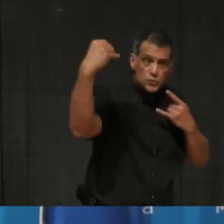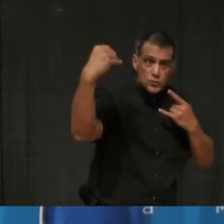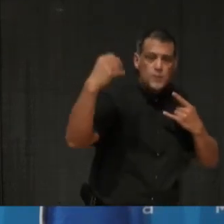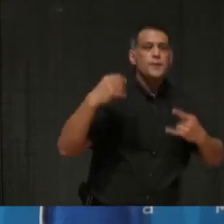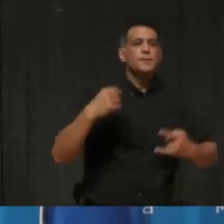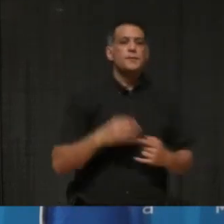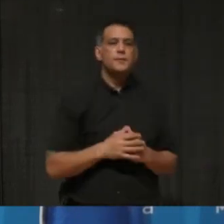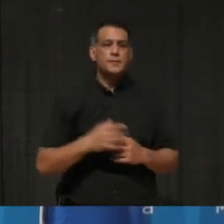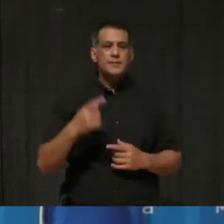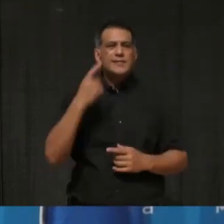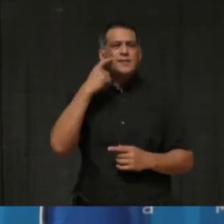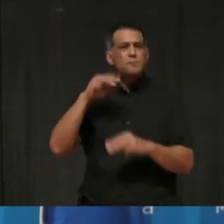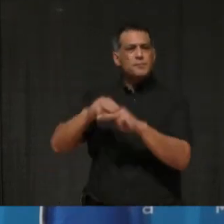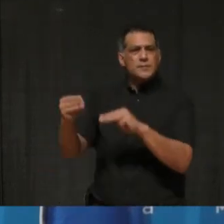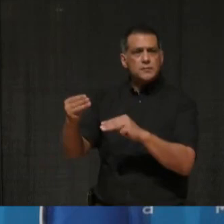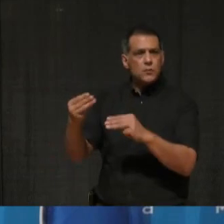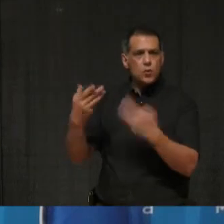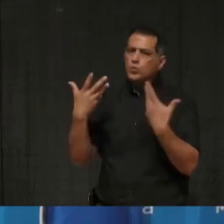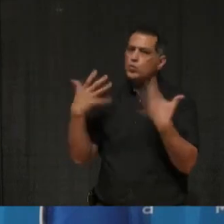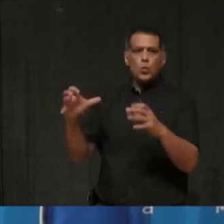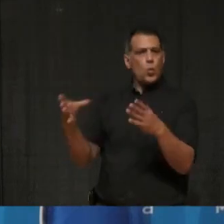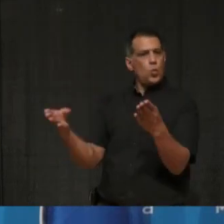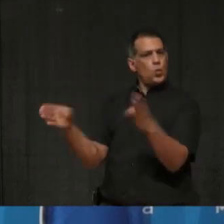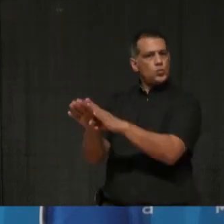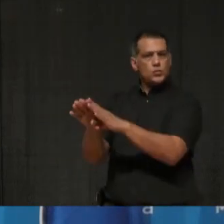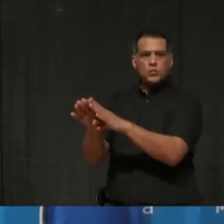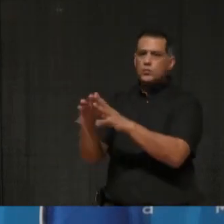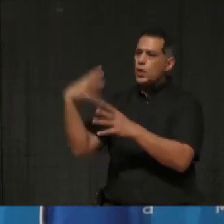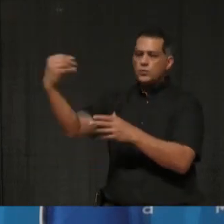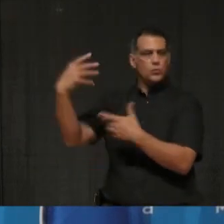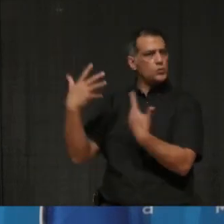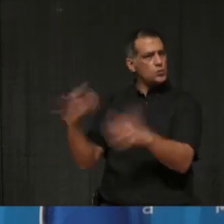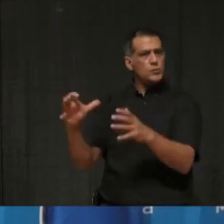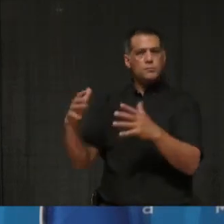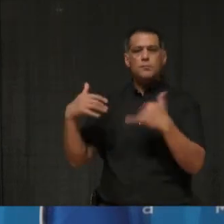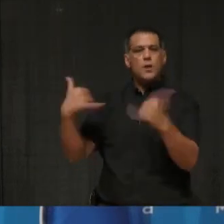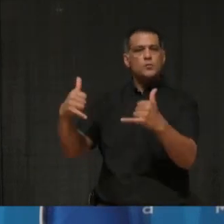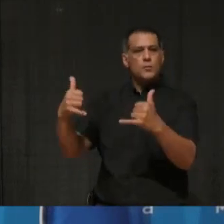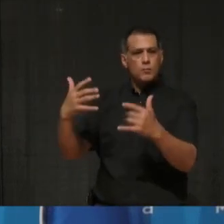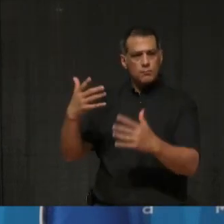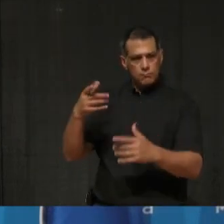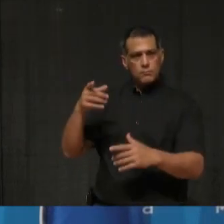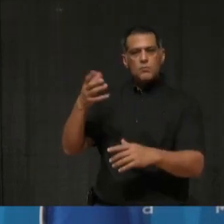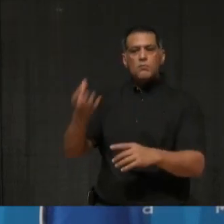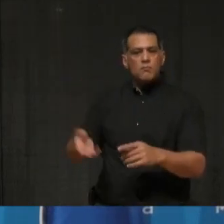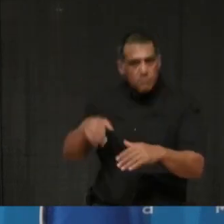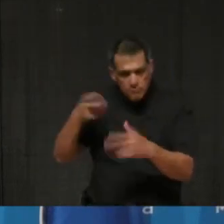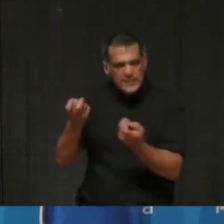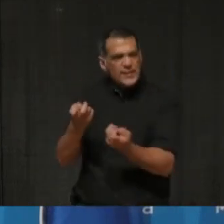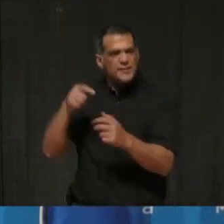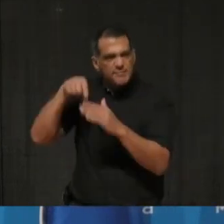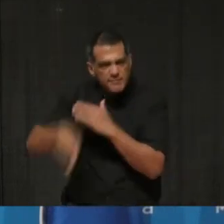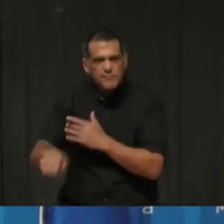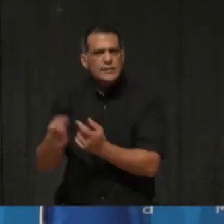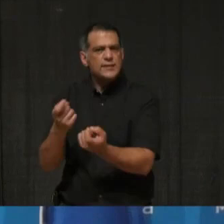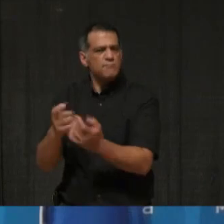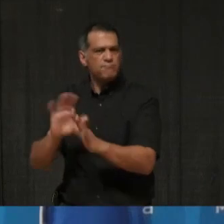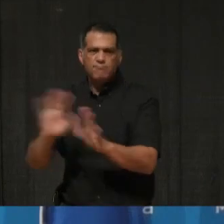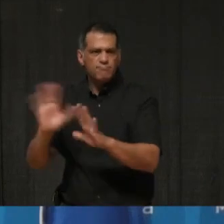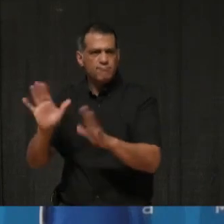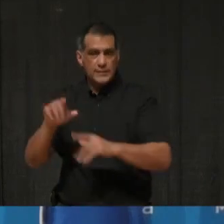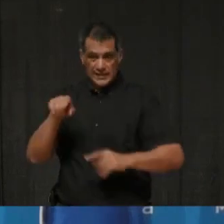absolutely no intentions of closing any of its outdoor areas, like toboggan hills and rinks. Um, are you considering, or do you see yourself considering actually implementing,